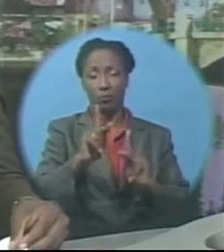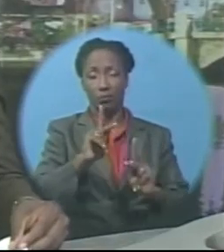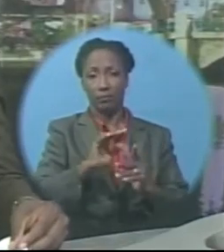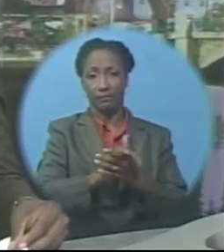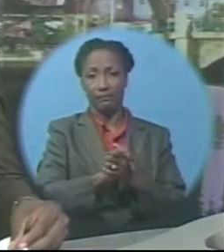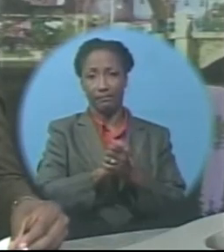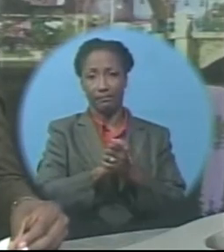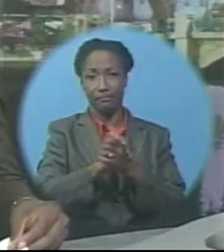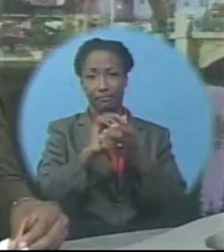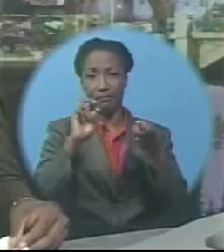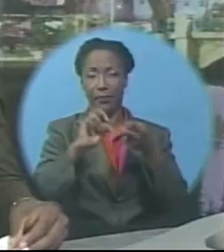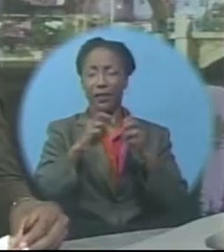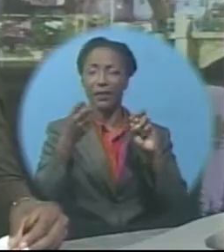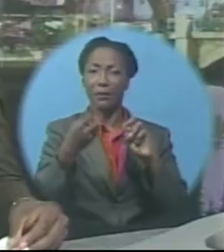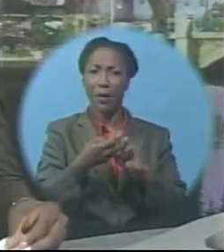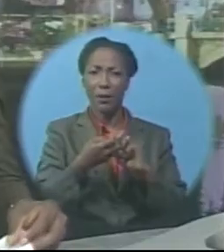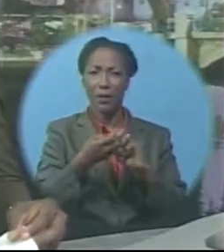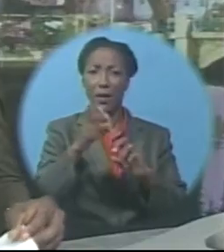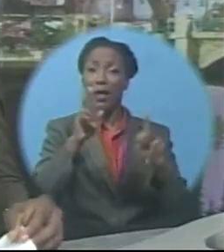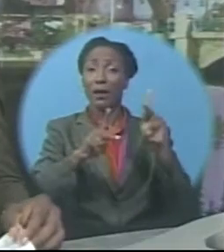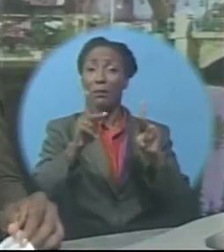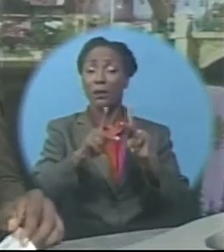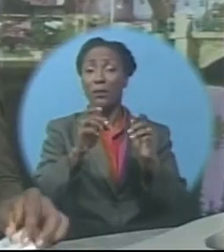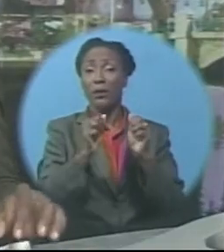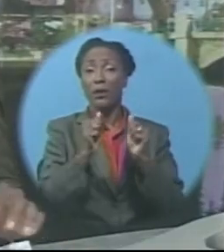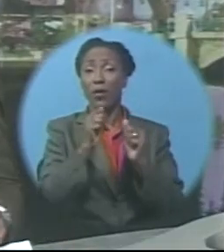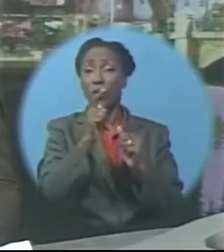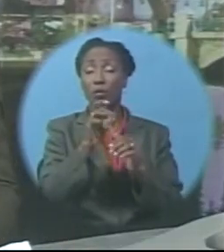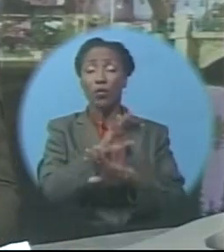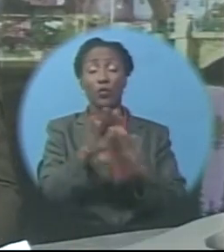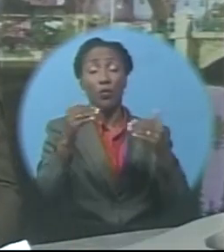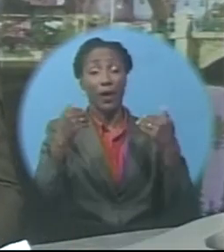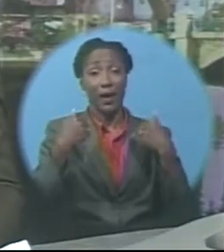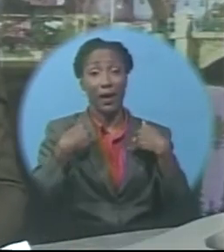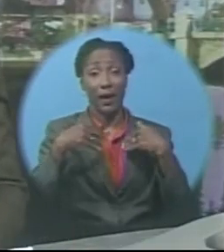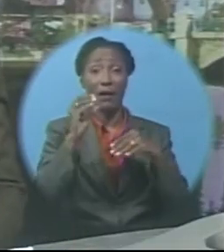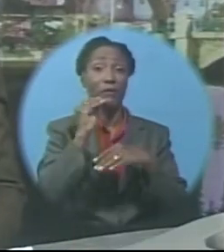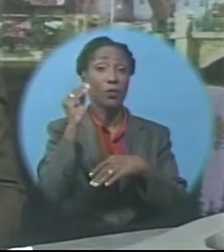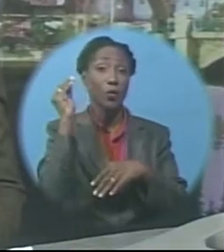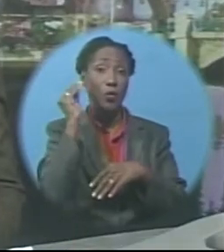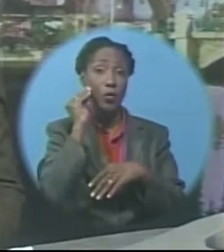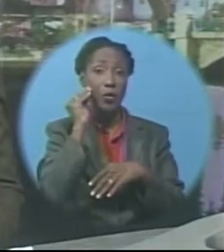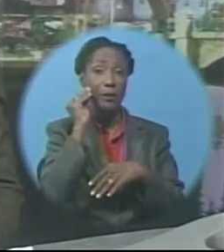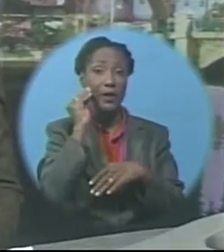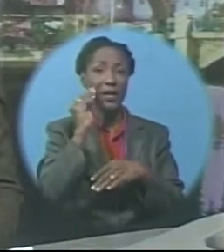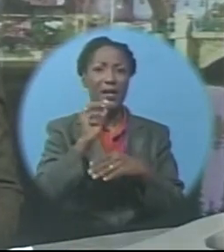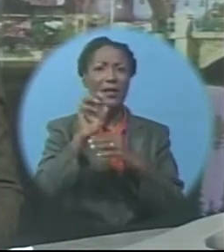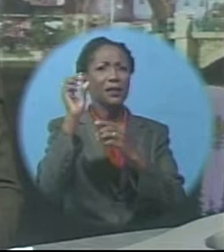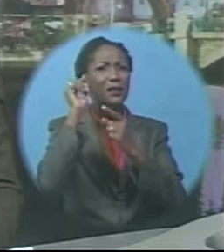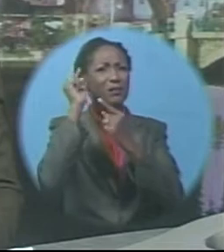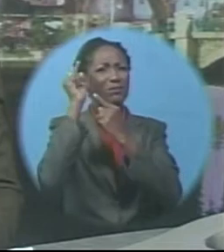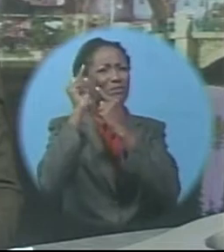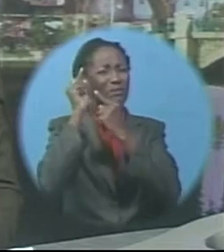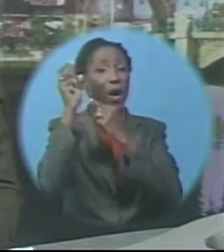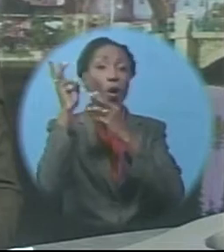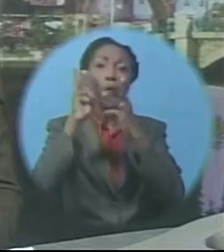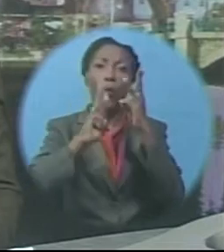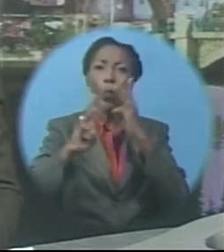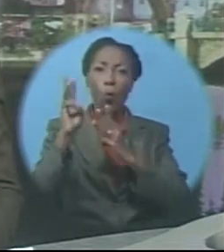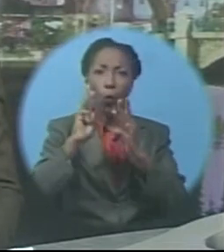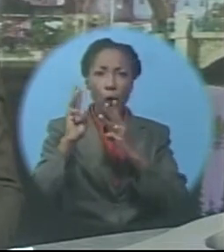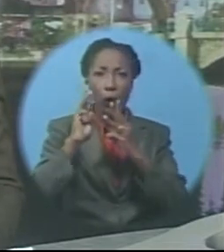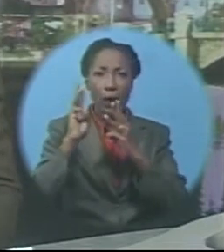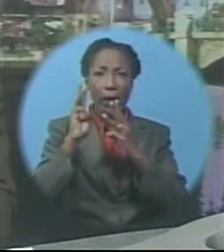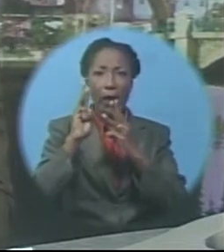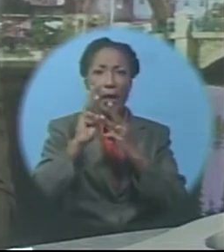The problem of homelessness in Barbados is growing to worrying degrees. This from Opposition St. Thomas MP Cynthia Ford.